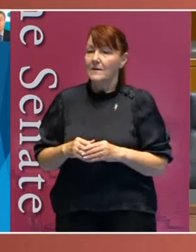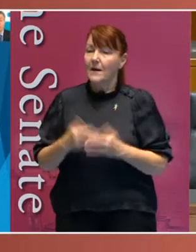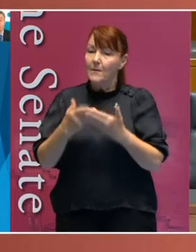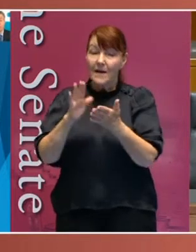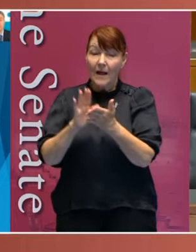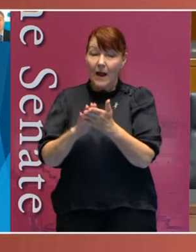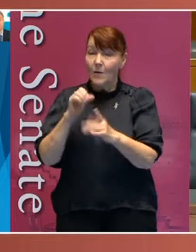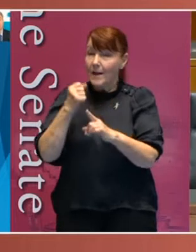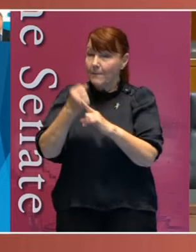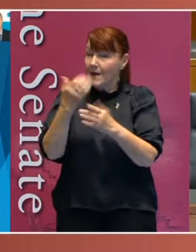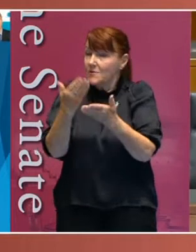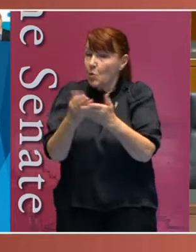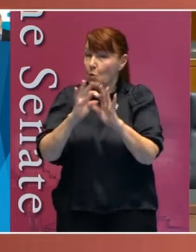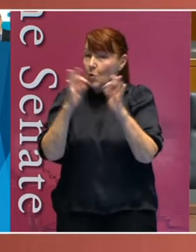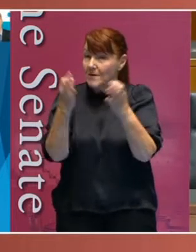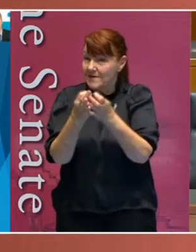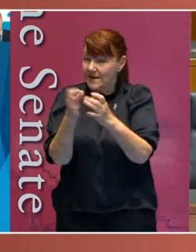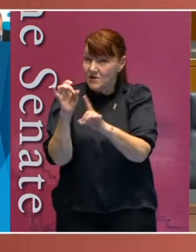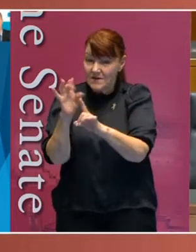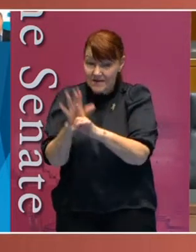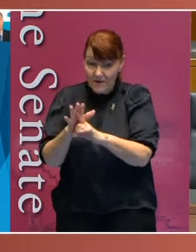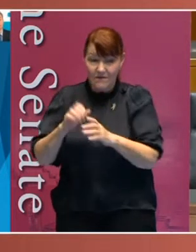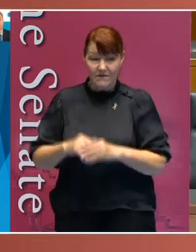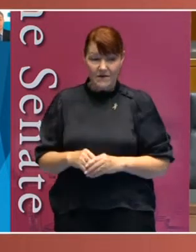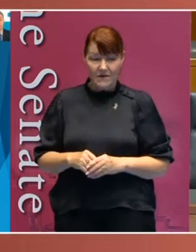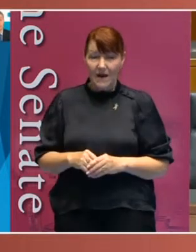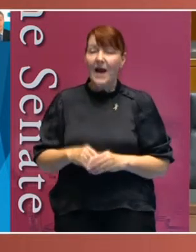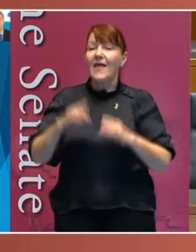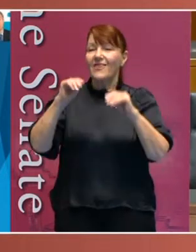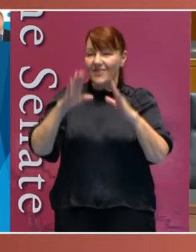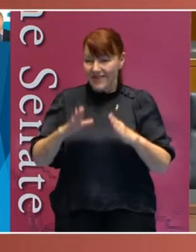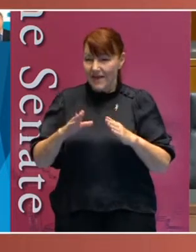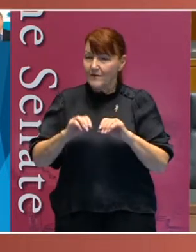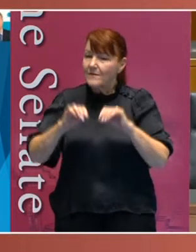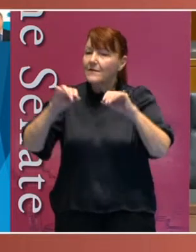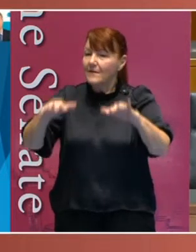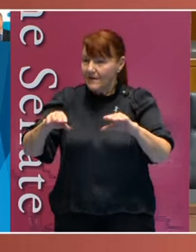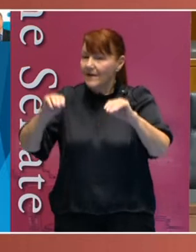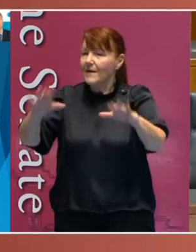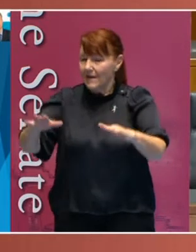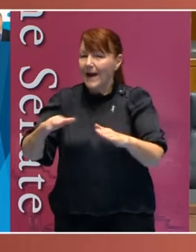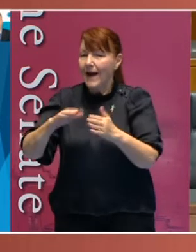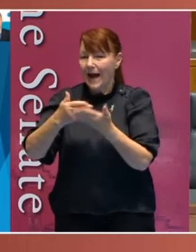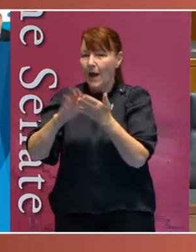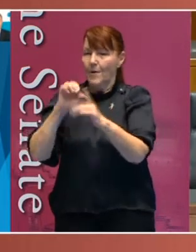impacts upon organisations, and finally how it impacts upon individuals. And